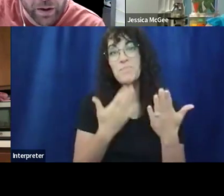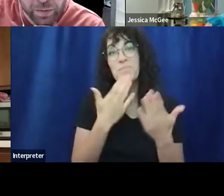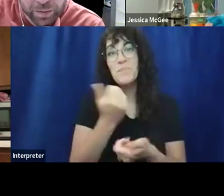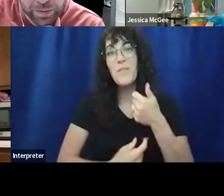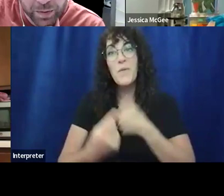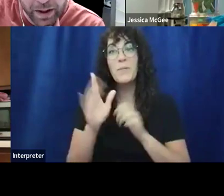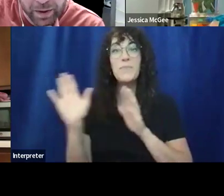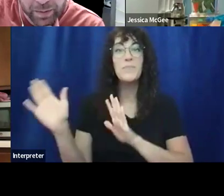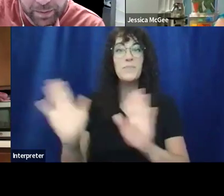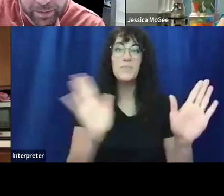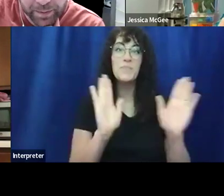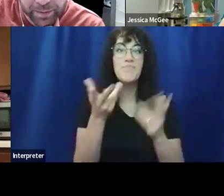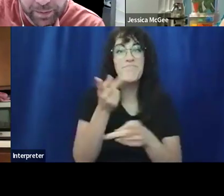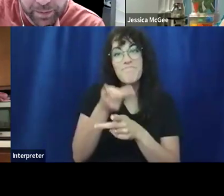Thank you. Take care.